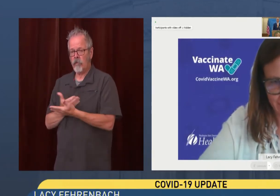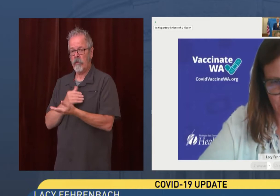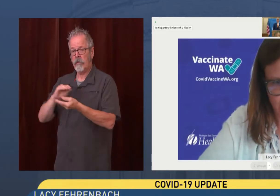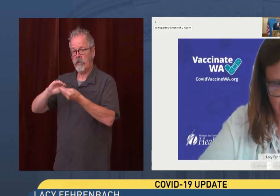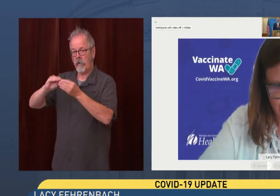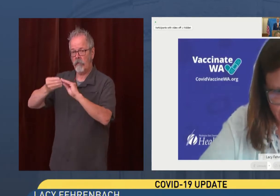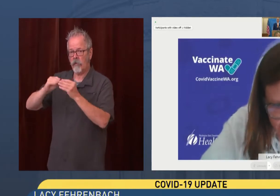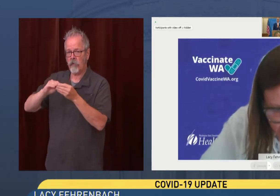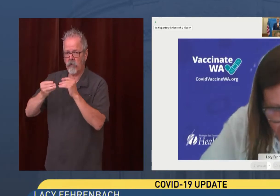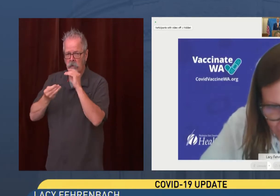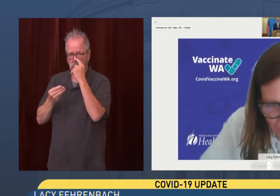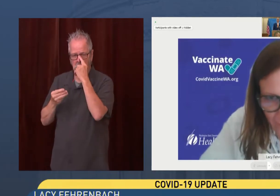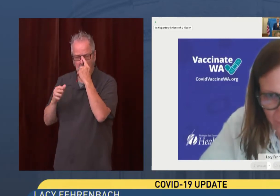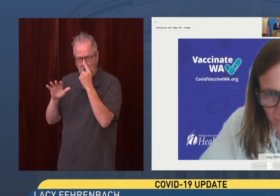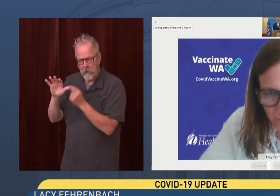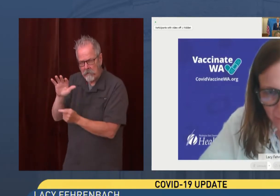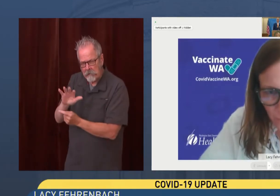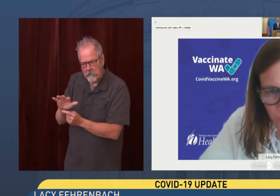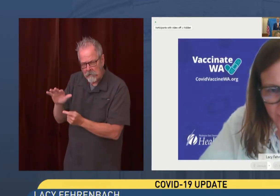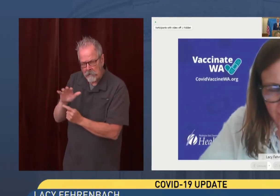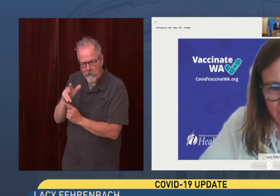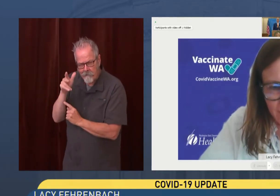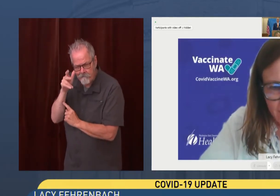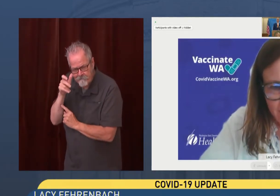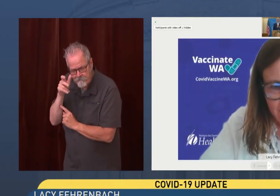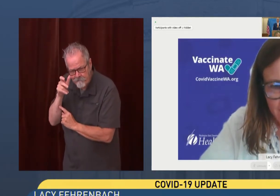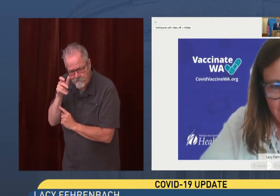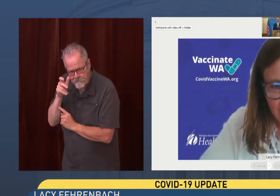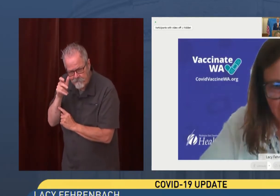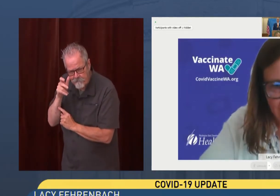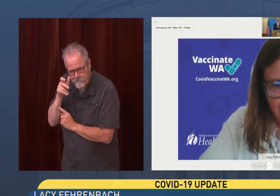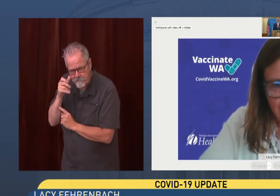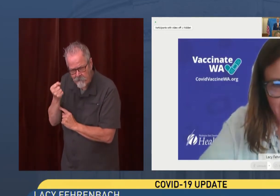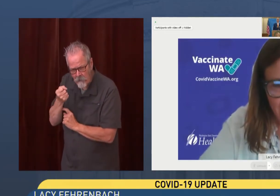rate is one moment.